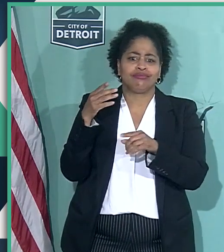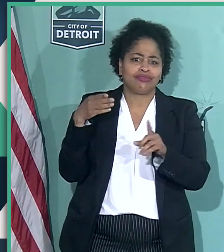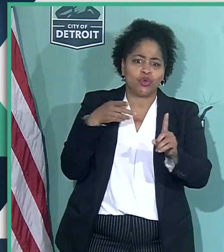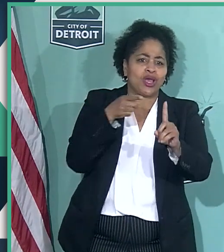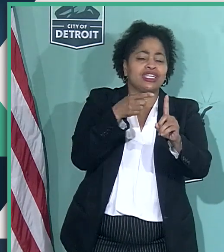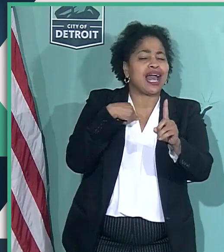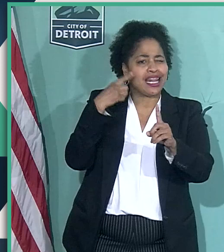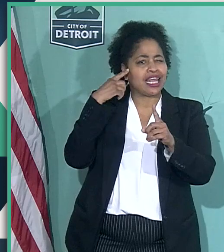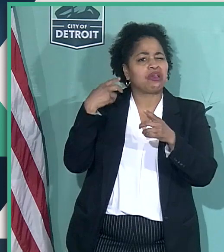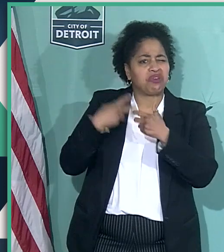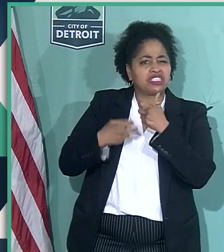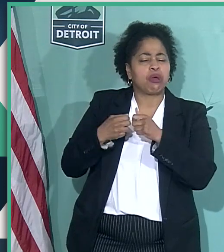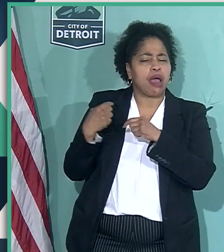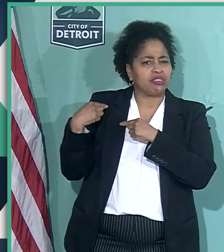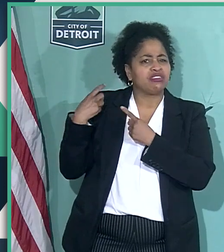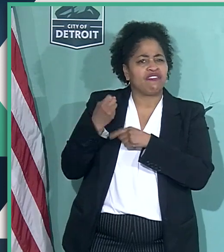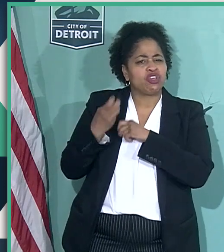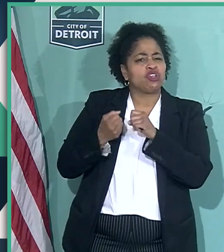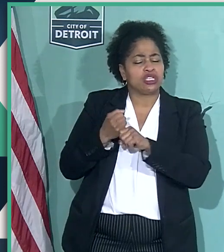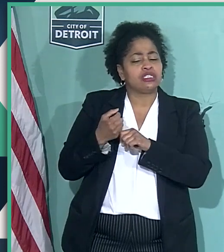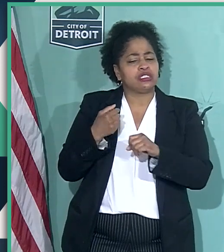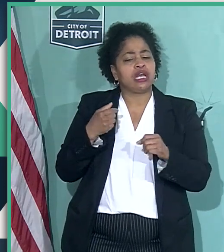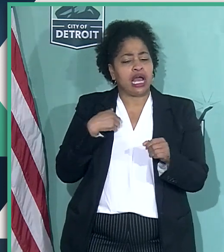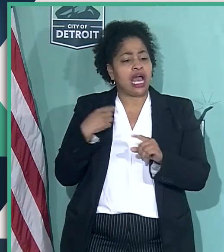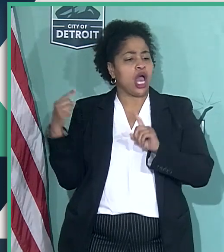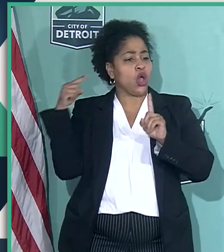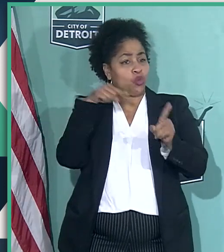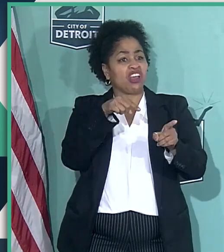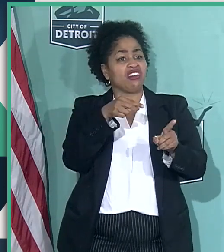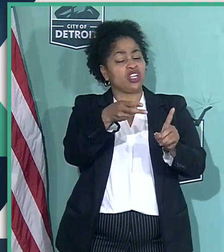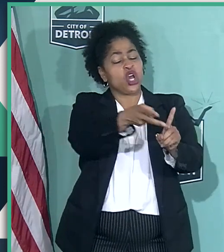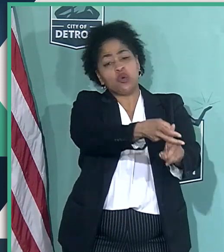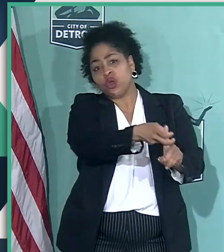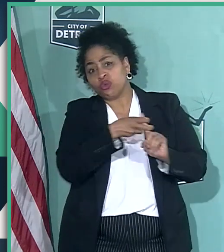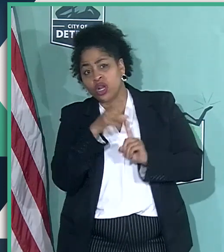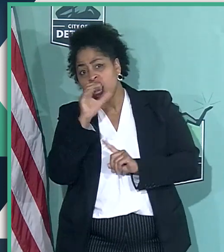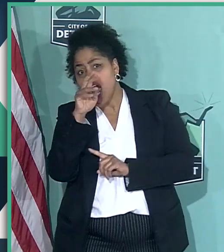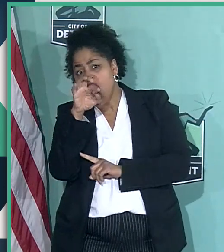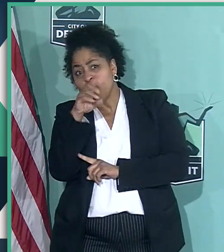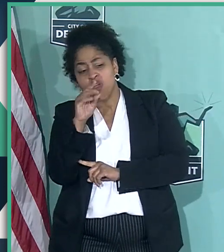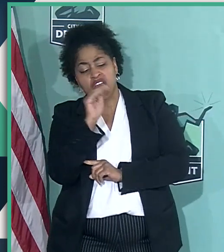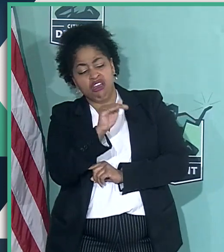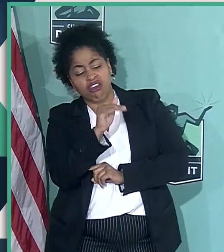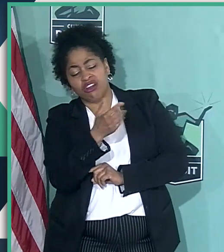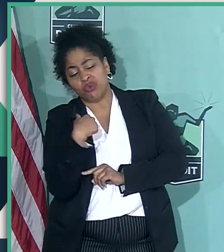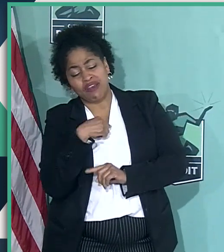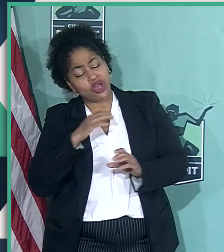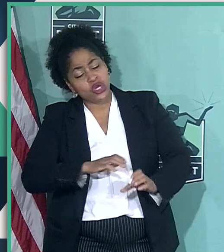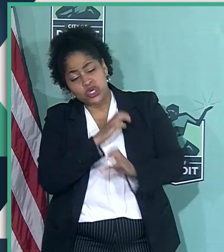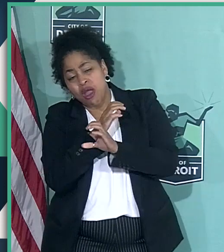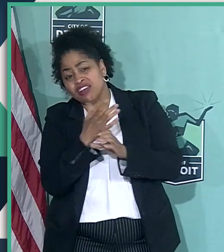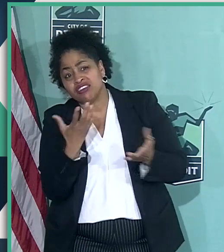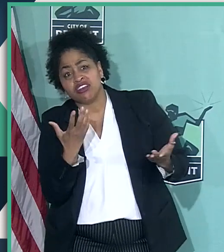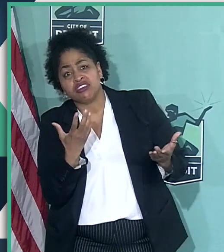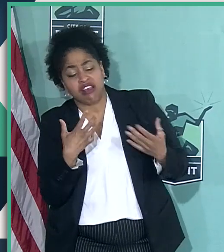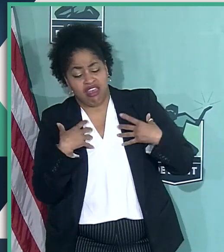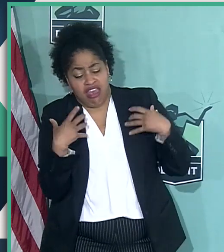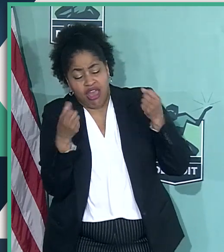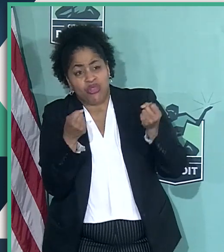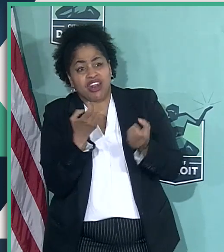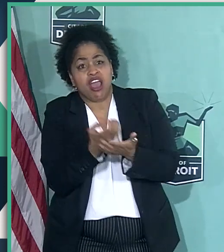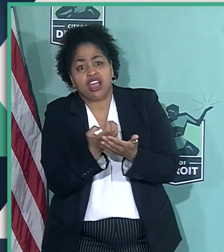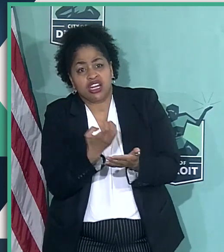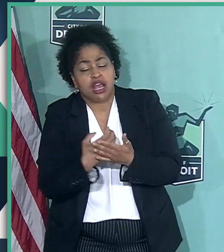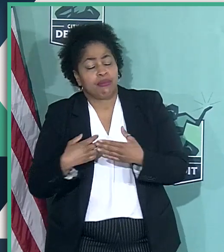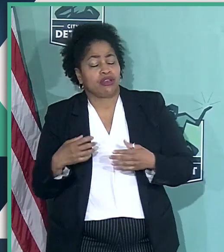But this was a case where I went and recruited Conrad and said, we've got a crisis, a health and economic crisis